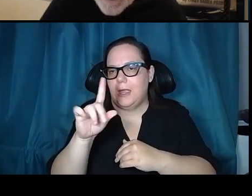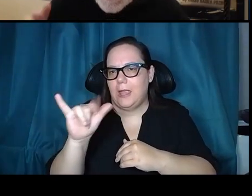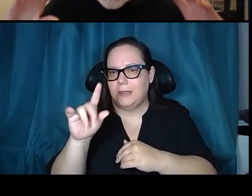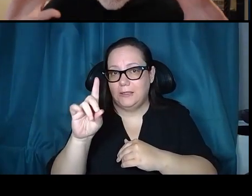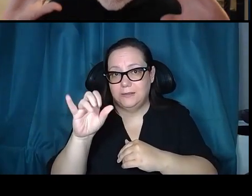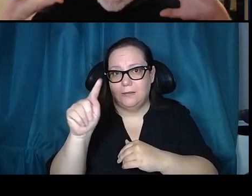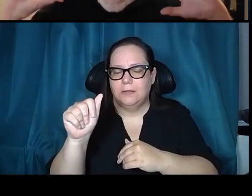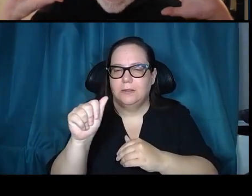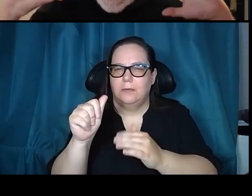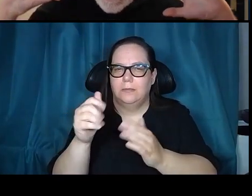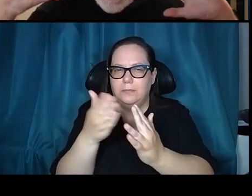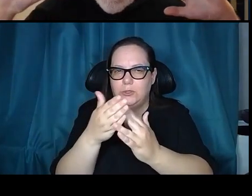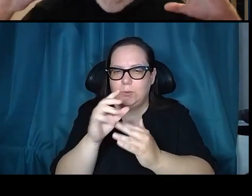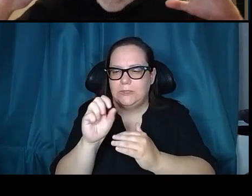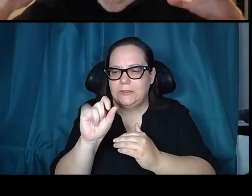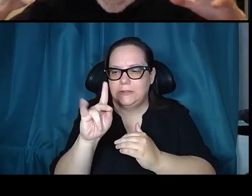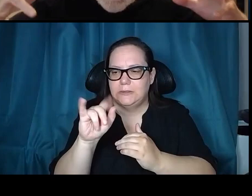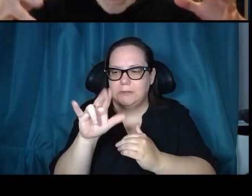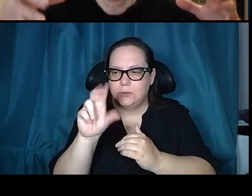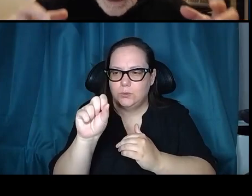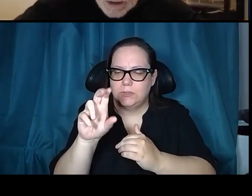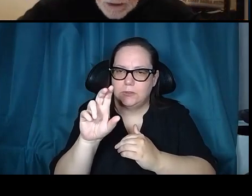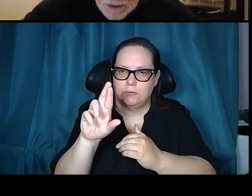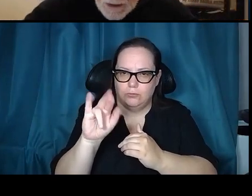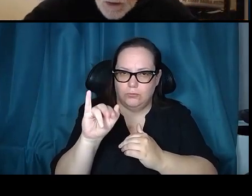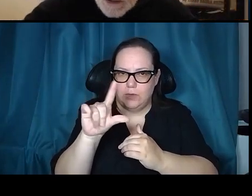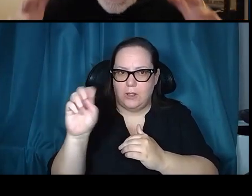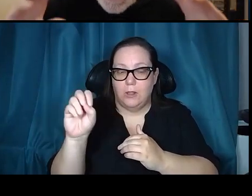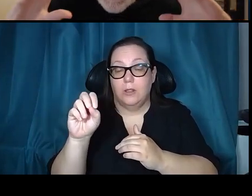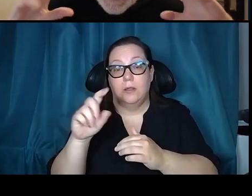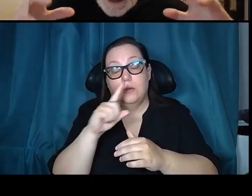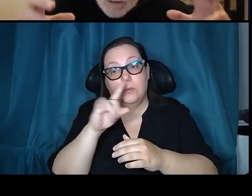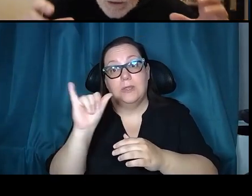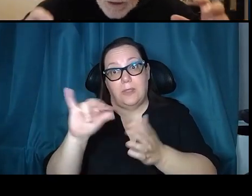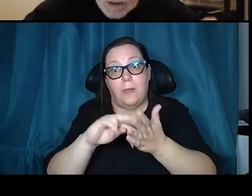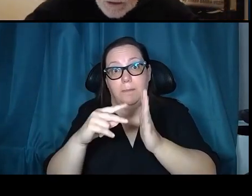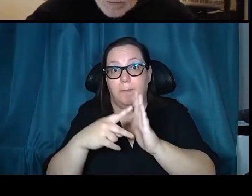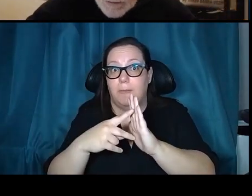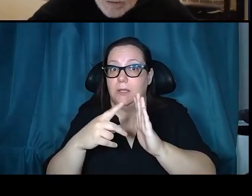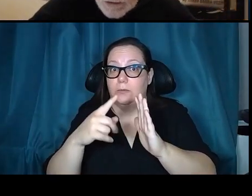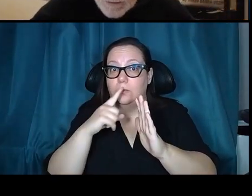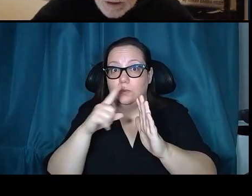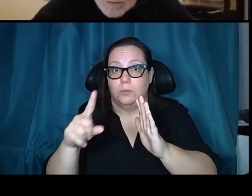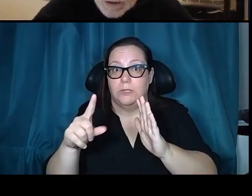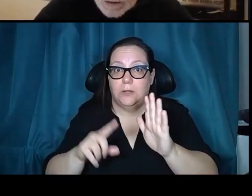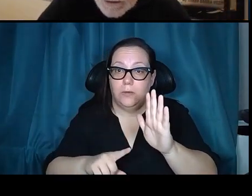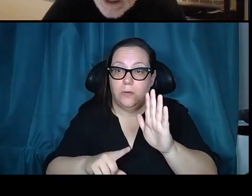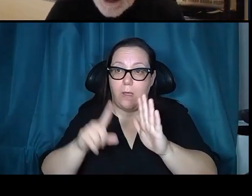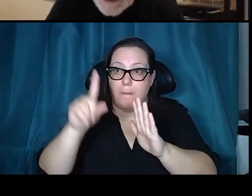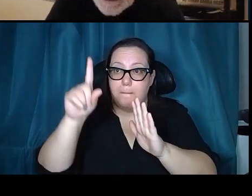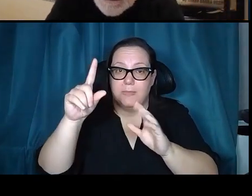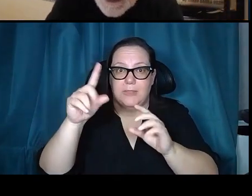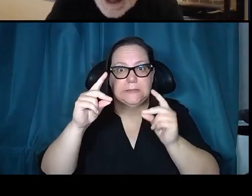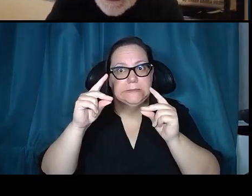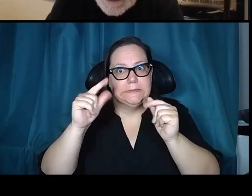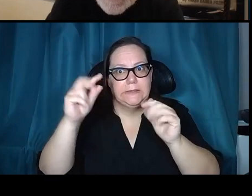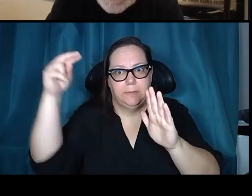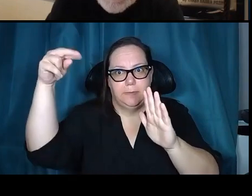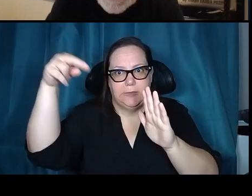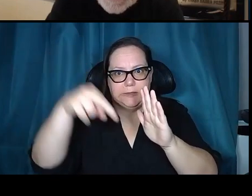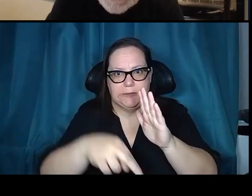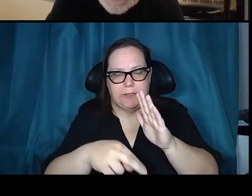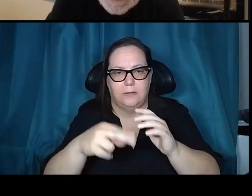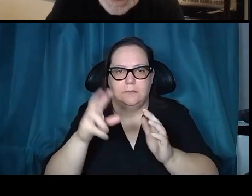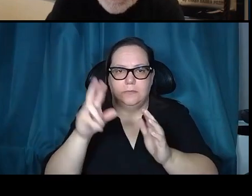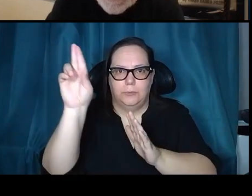that, the astronauts had to do a very steep descent, steeper than any one they'd done on previous Apollo missions. Dave Scott, the